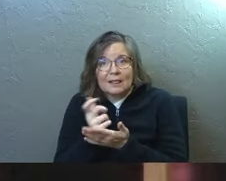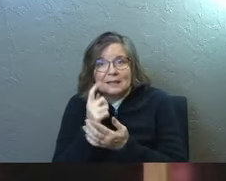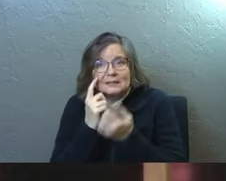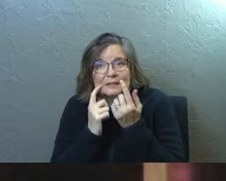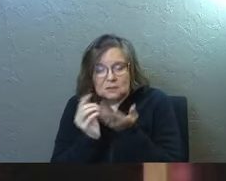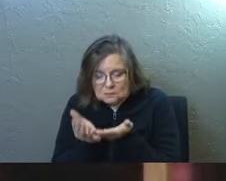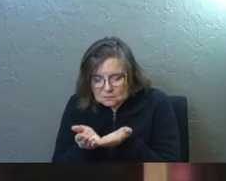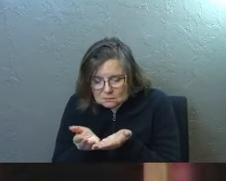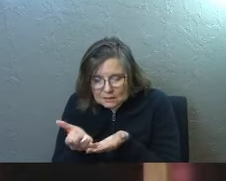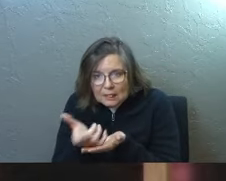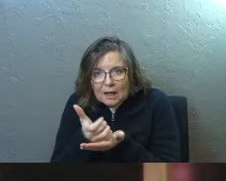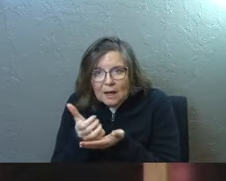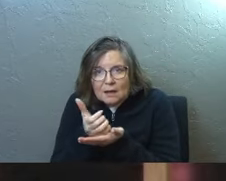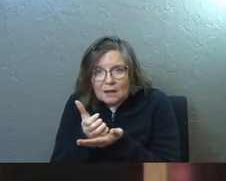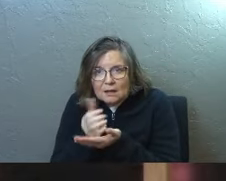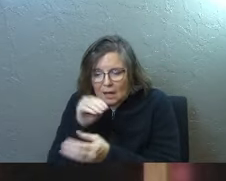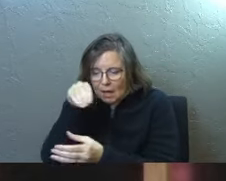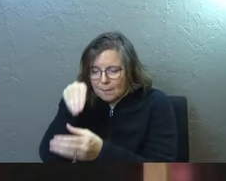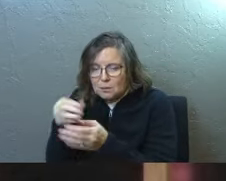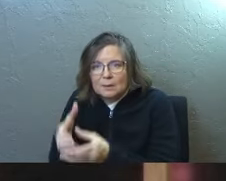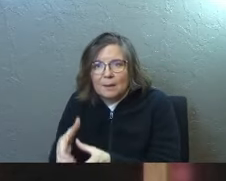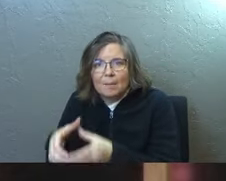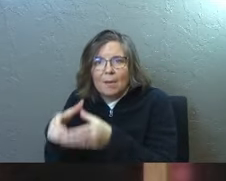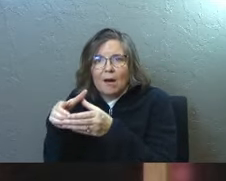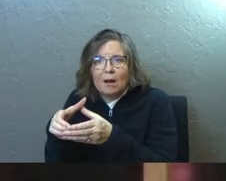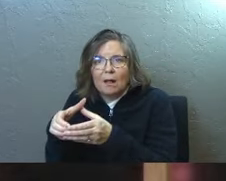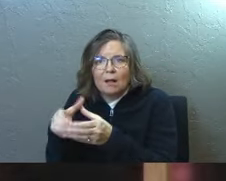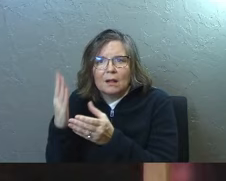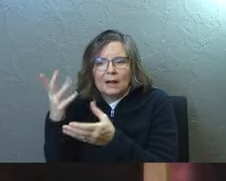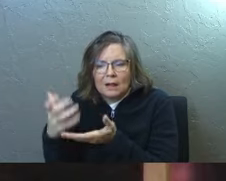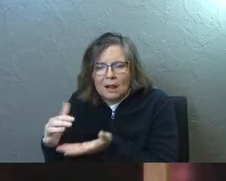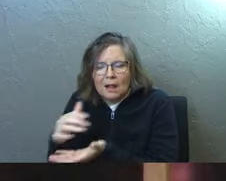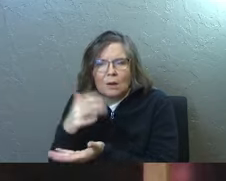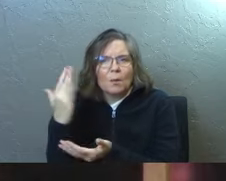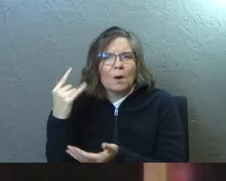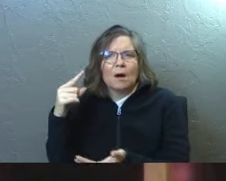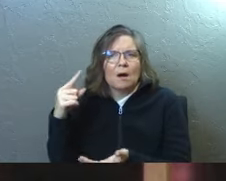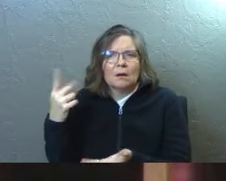in his bottle. Why would he do that?